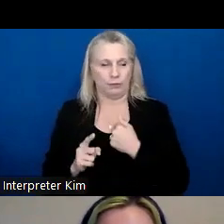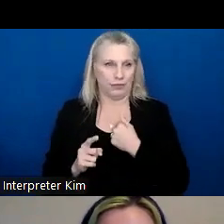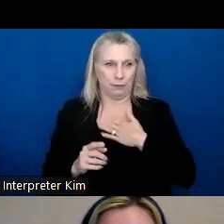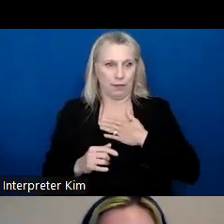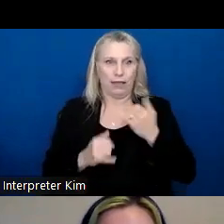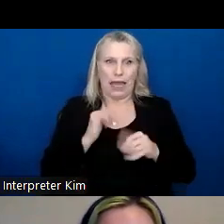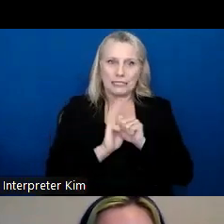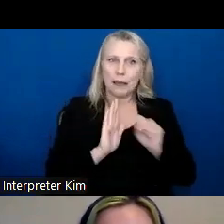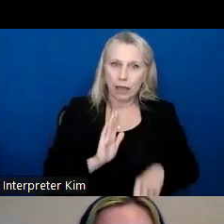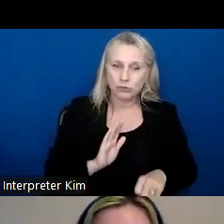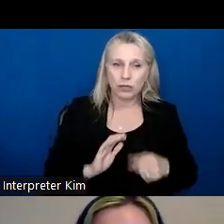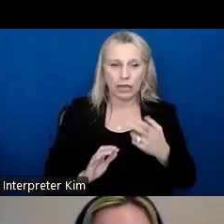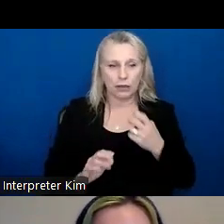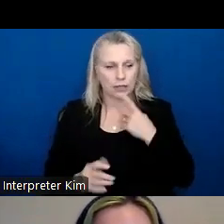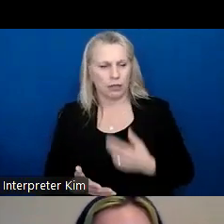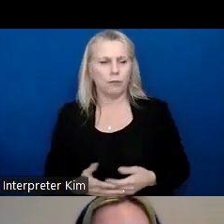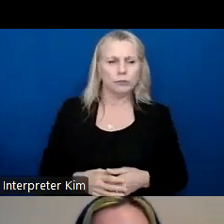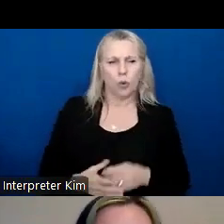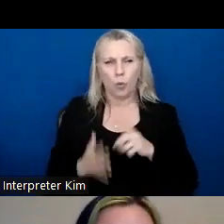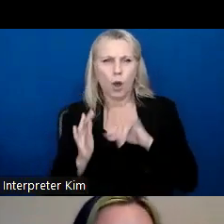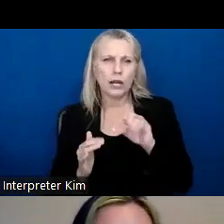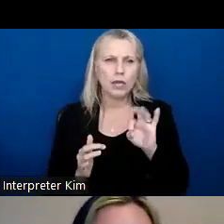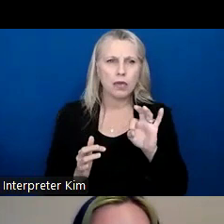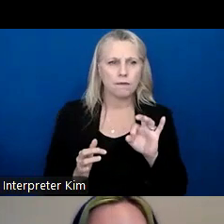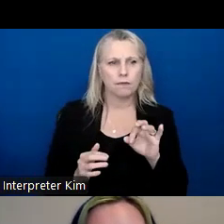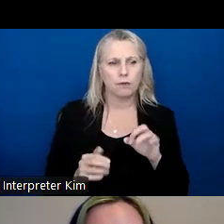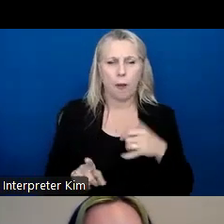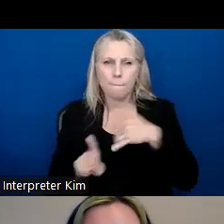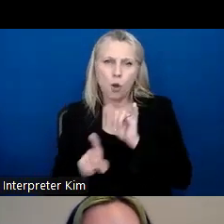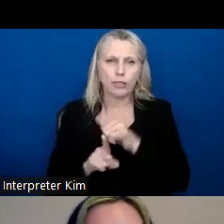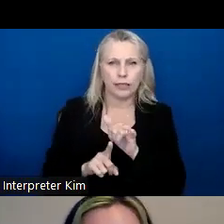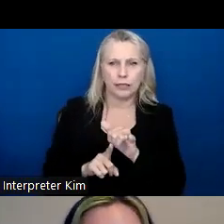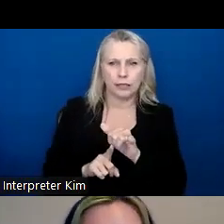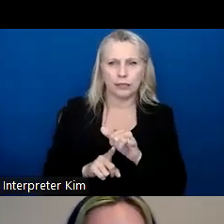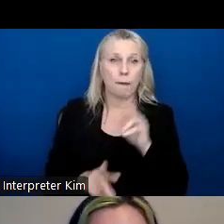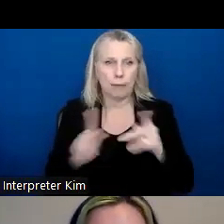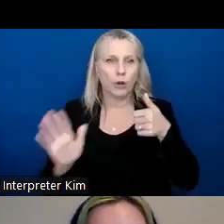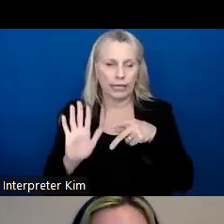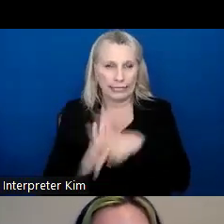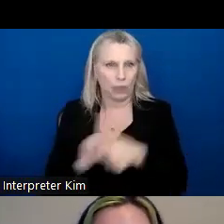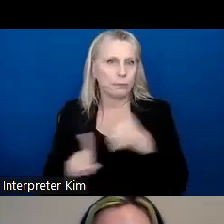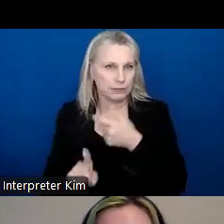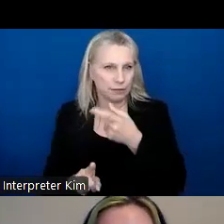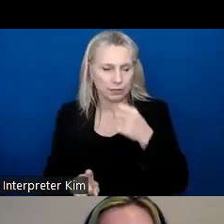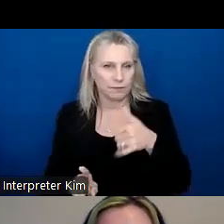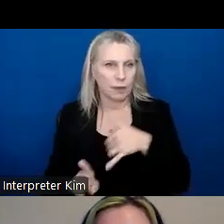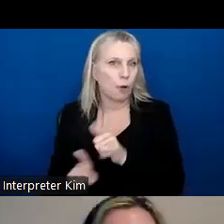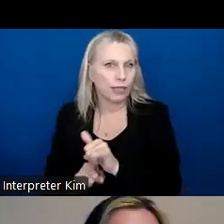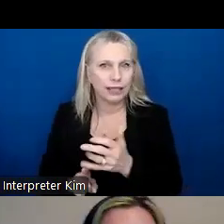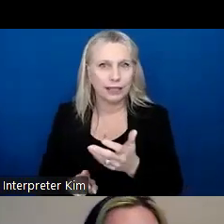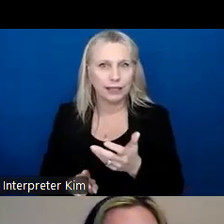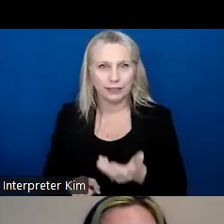semester and he was like, well, what if, you know, with bullying, we're very realistic. People kill themselves because of bullying, um,